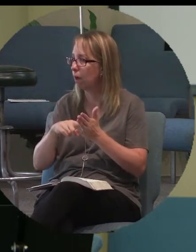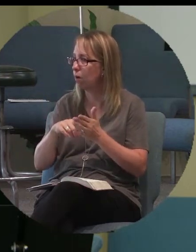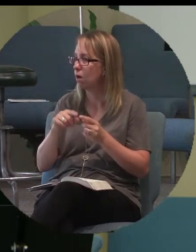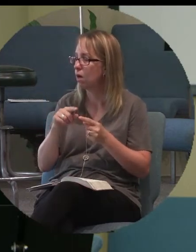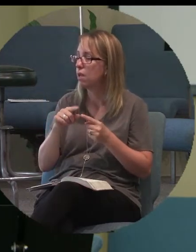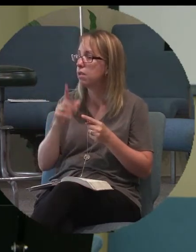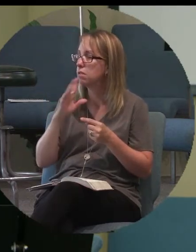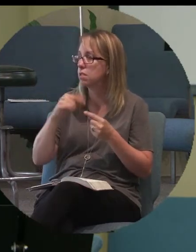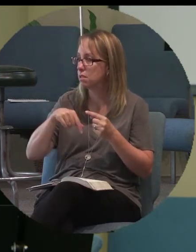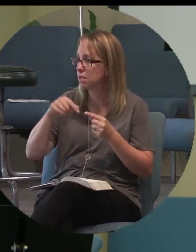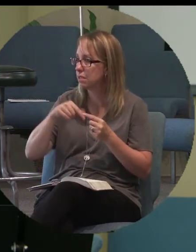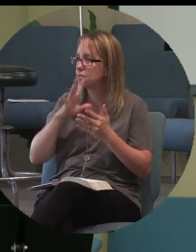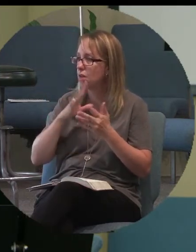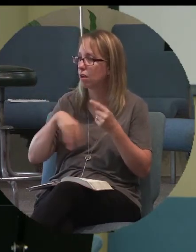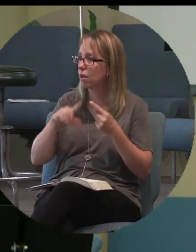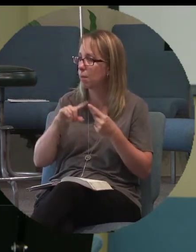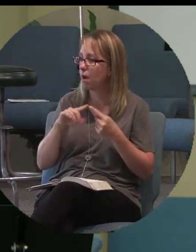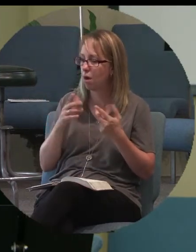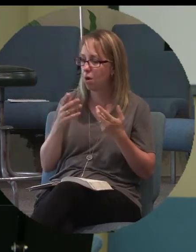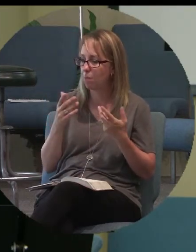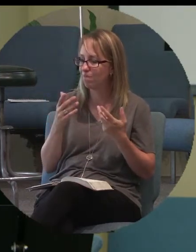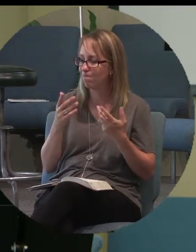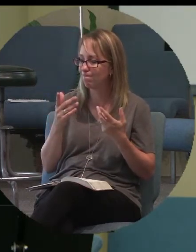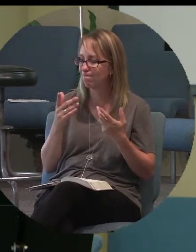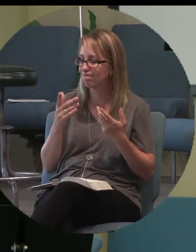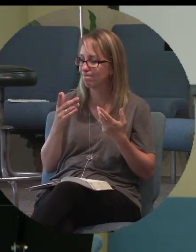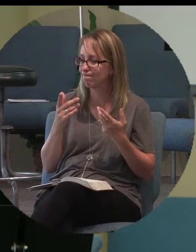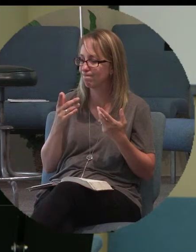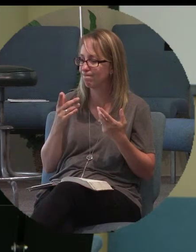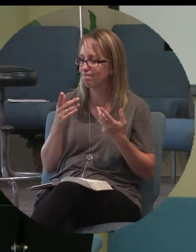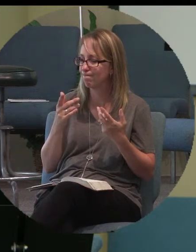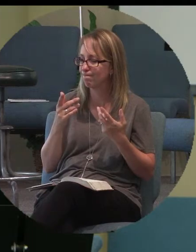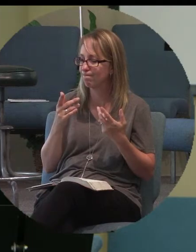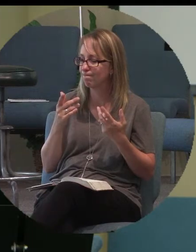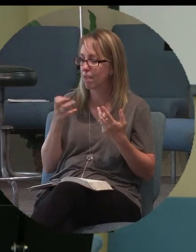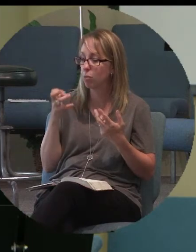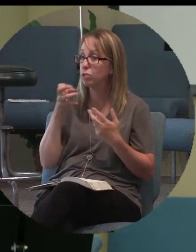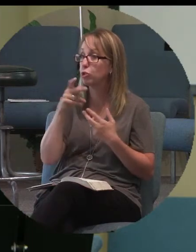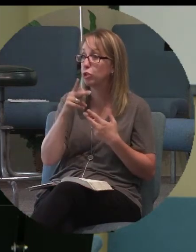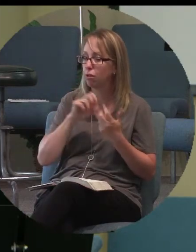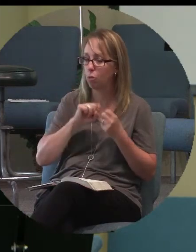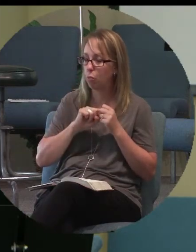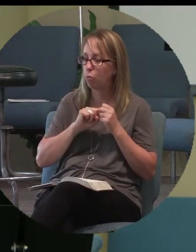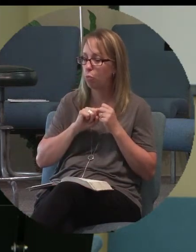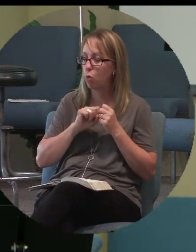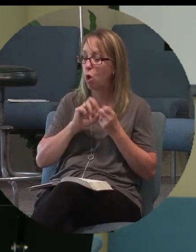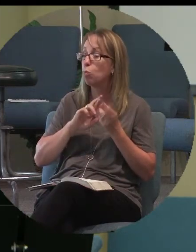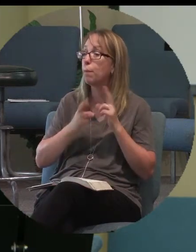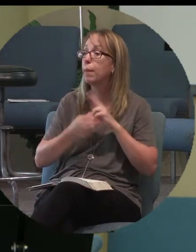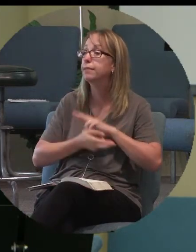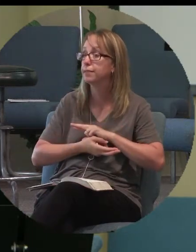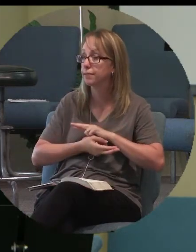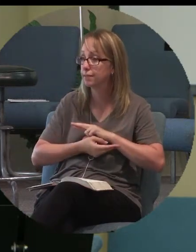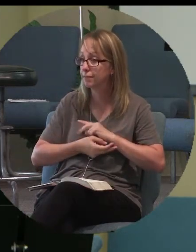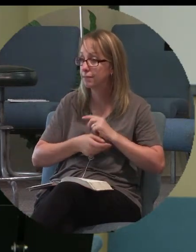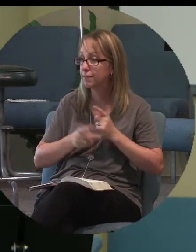This is talking about a turning, a repentance, a changing of direction.